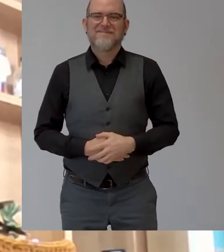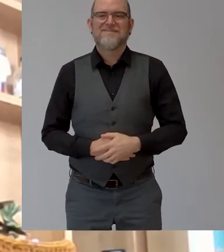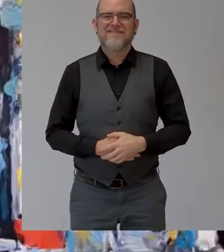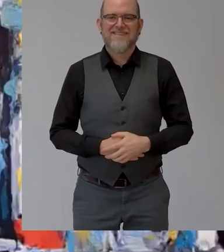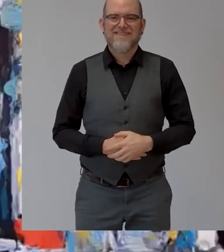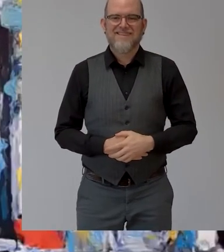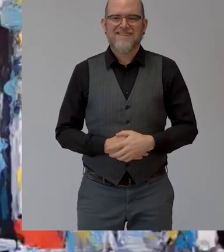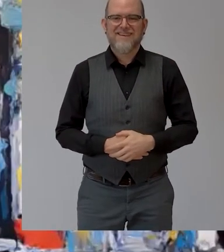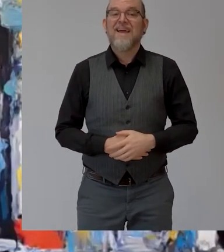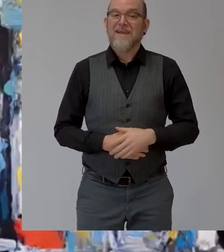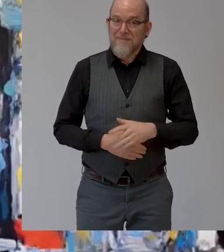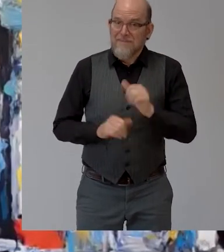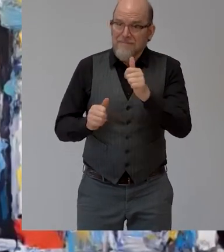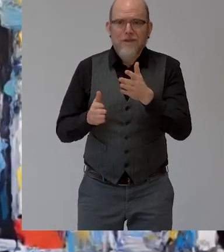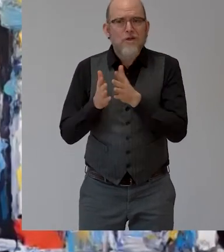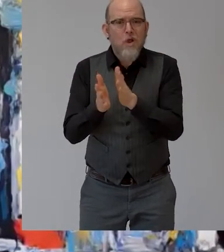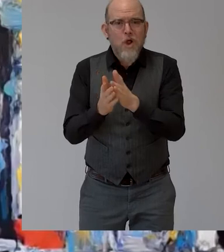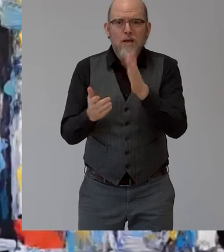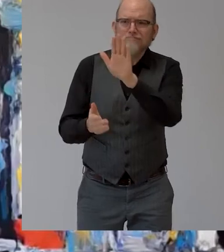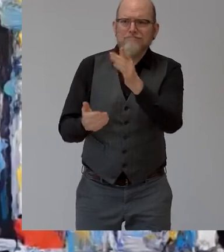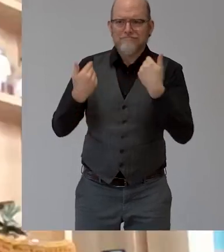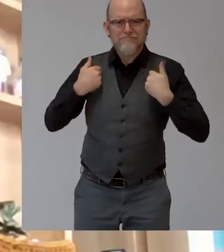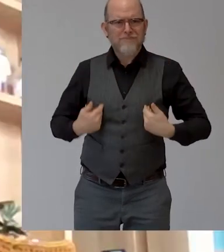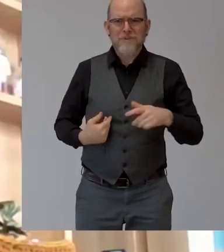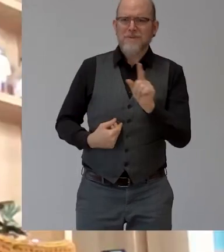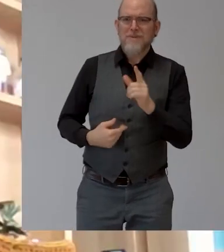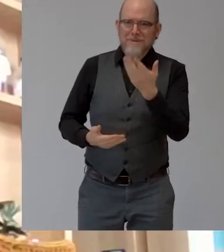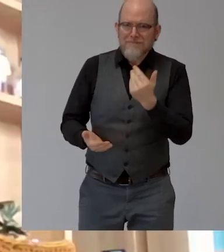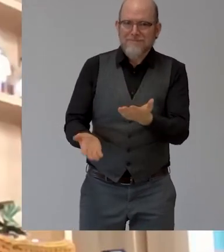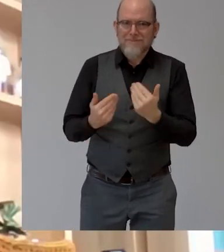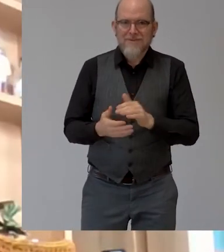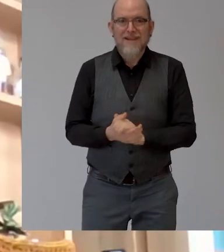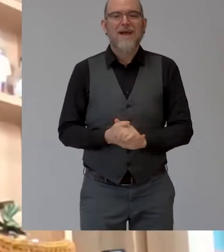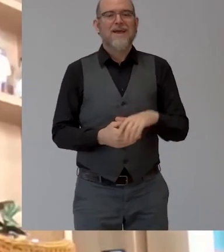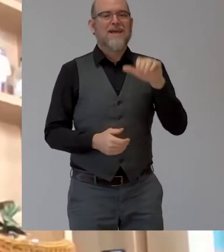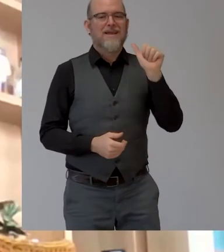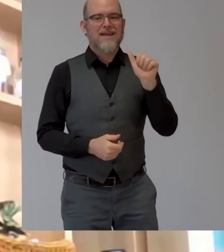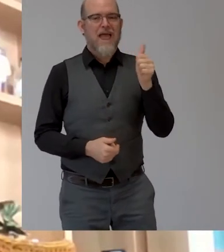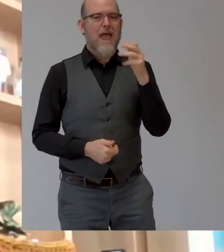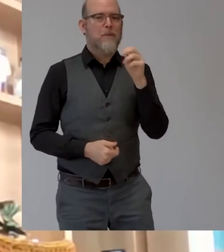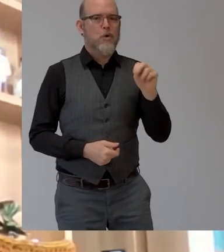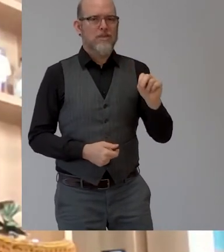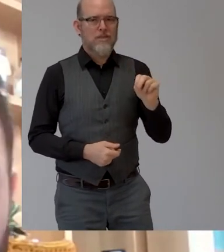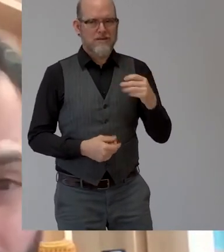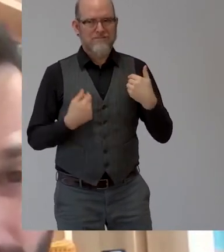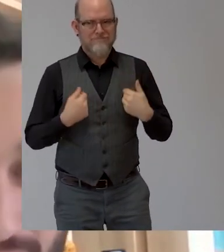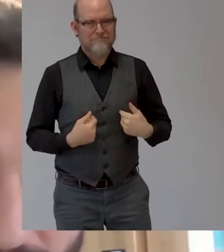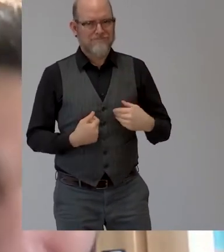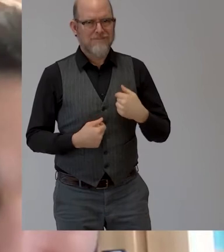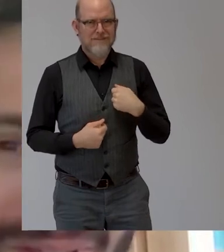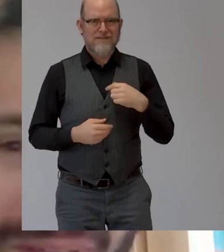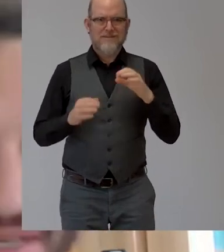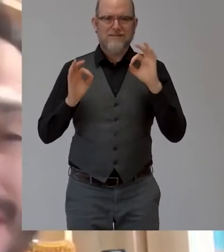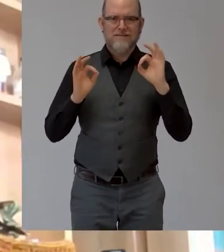so tell us a little bit about yourself arnon so uh hello my name is arnon amit i'm a professional instructor with access